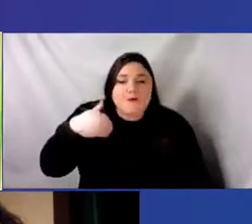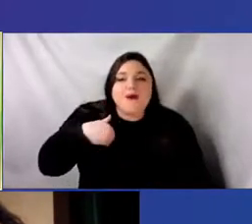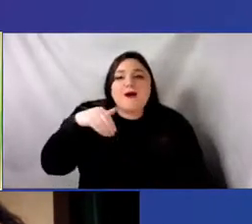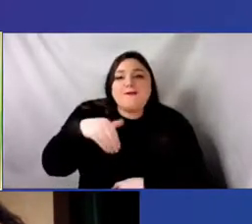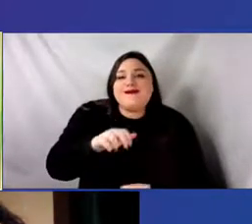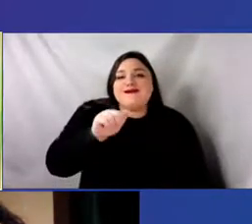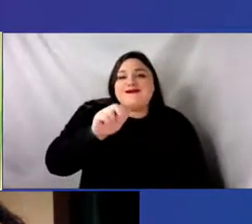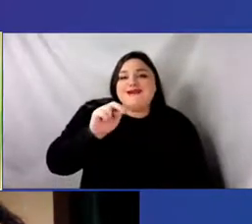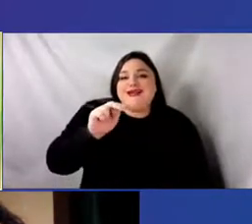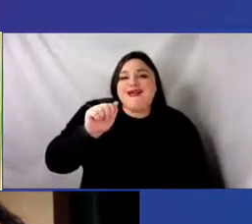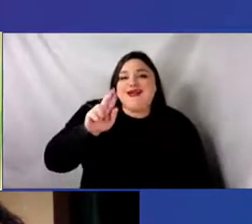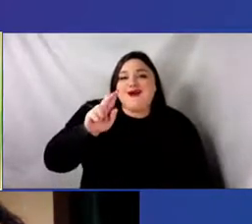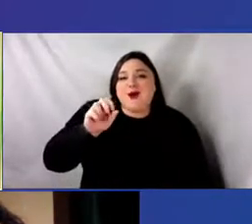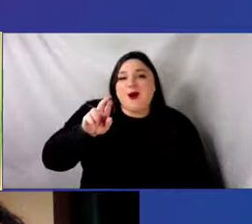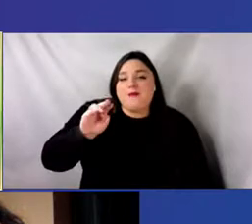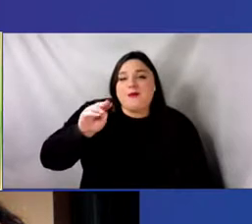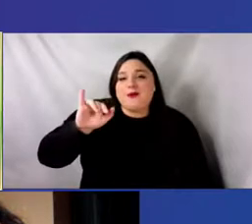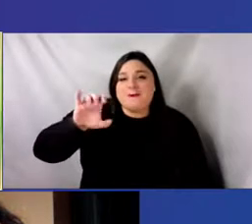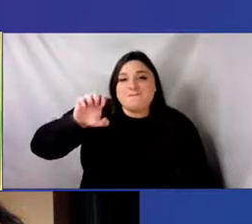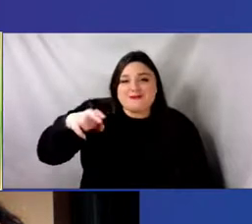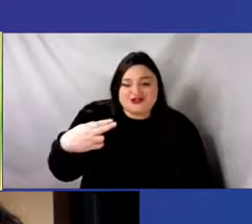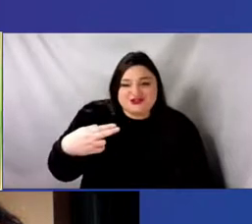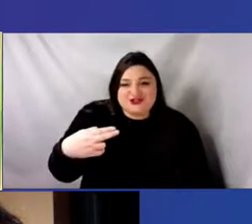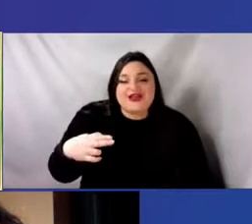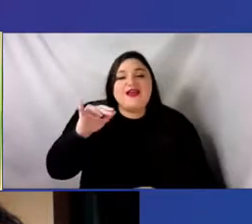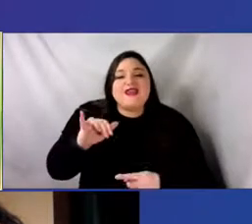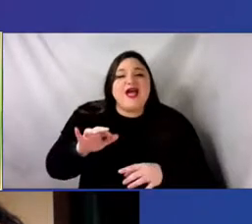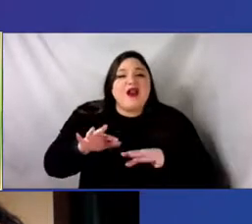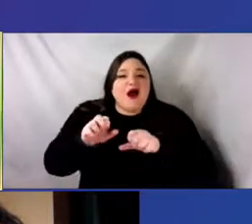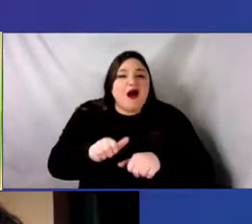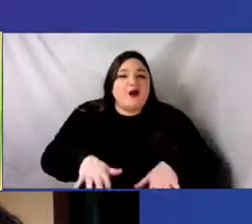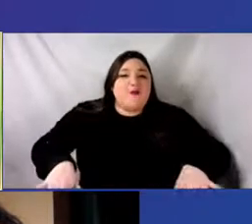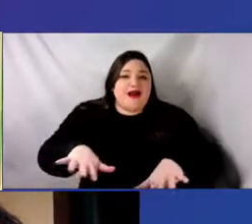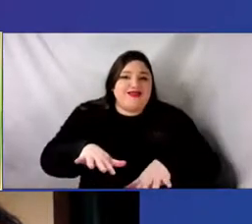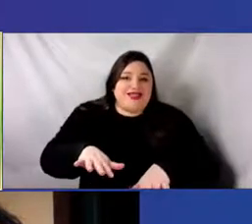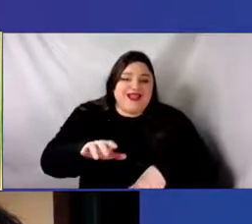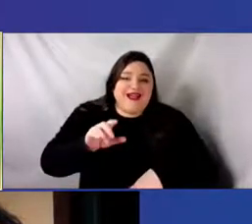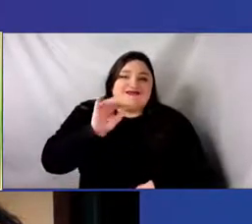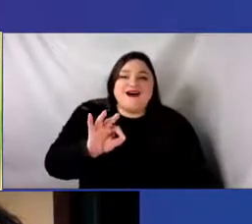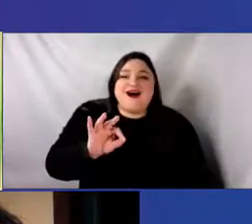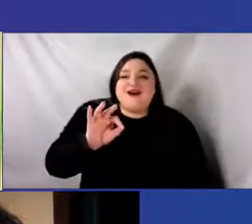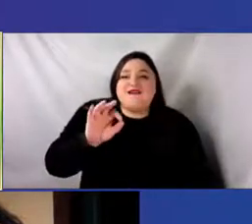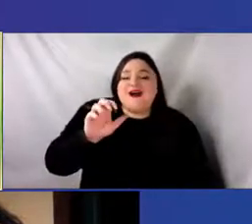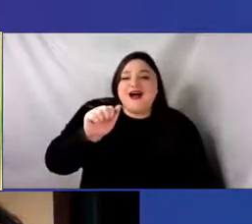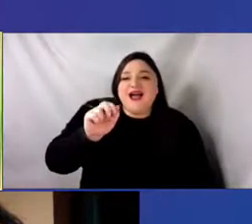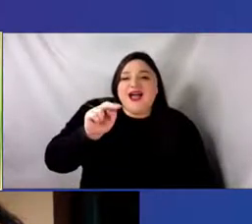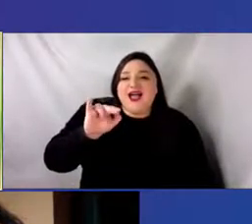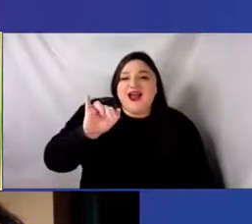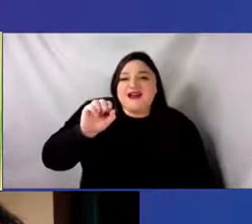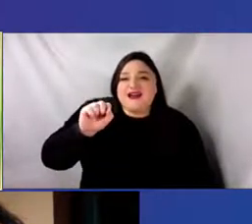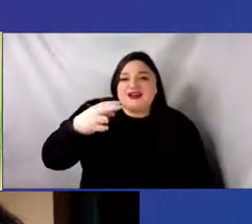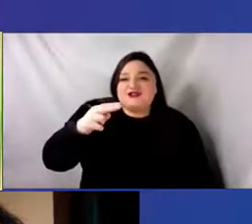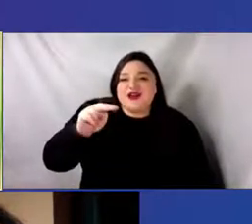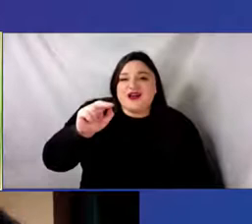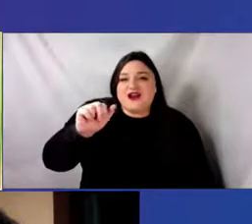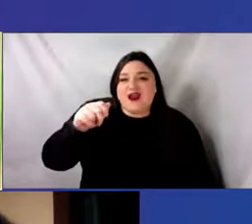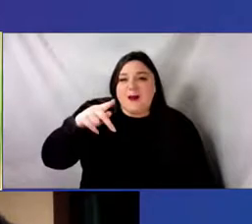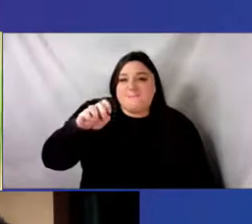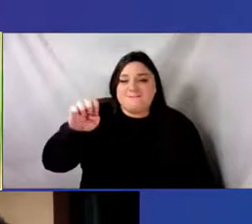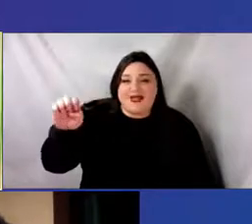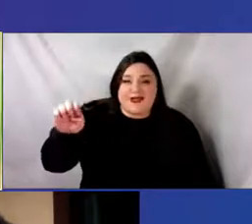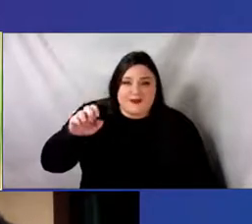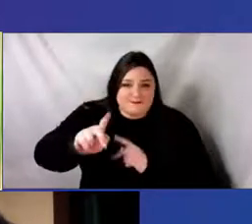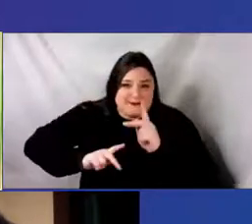occupies the ancestral traditional and contemporary lands of the Anishinaabe. And I